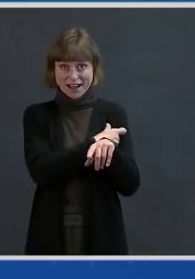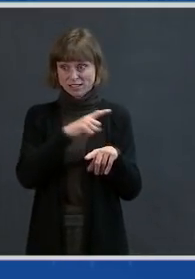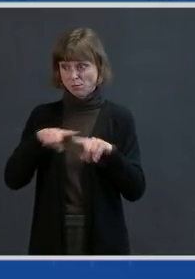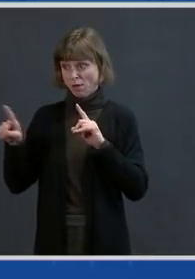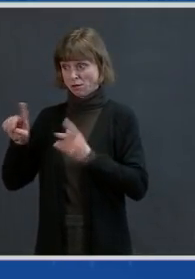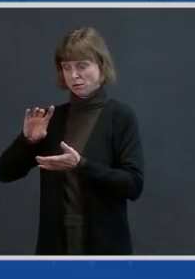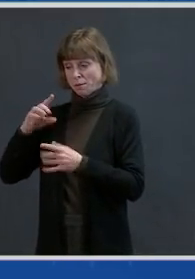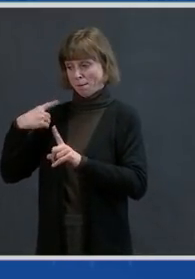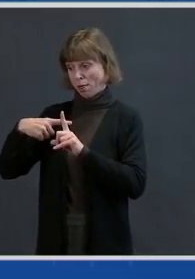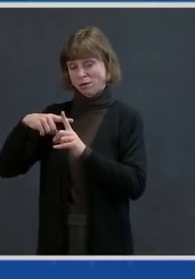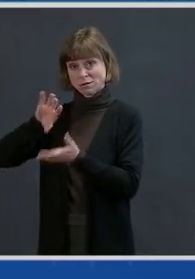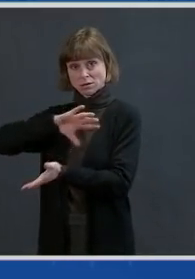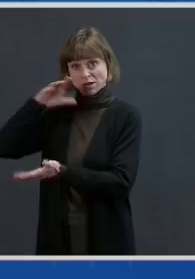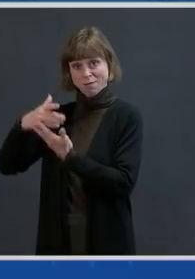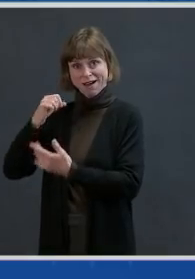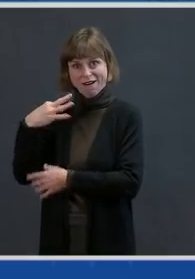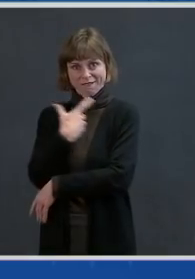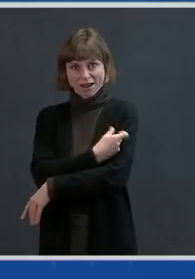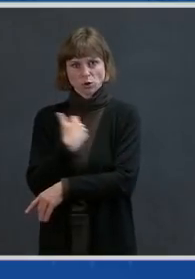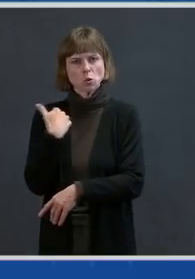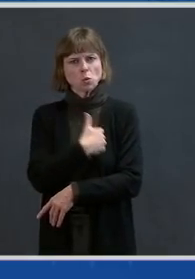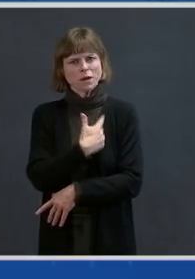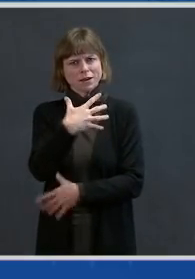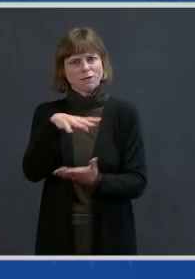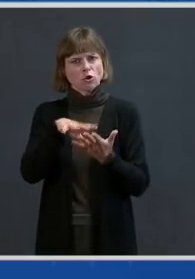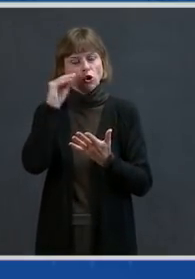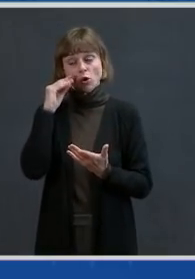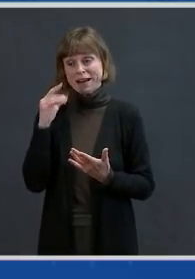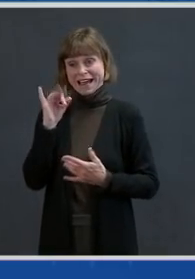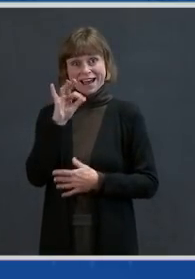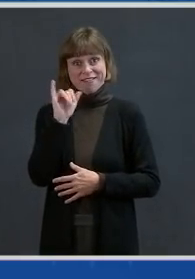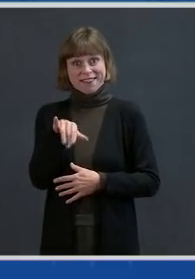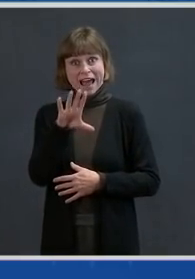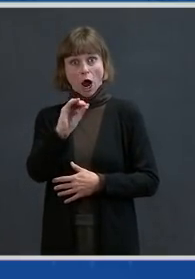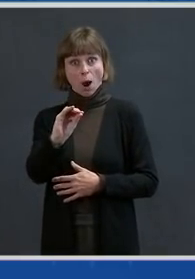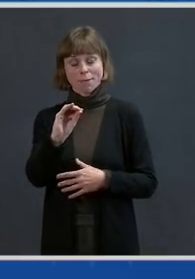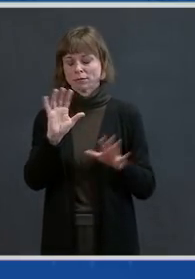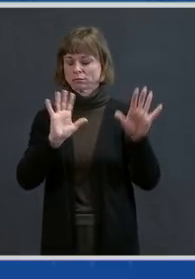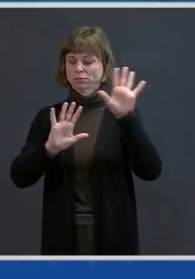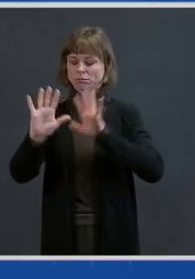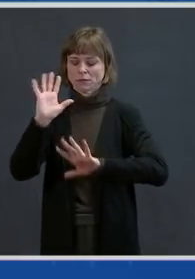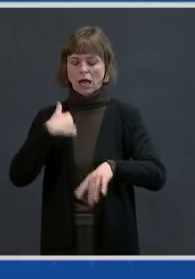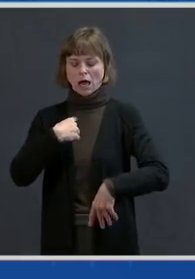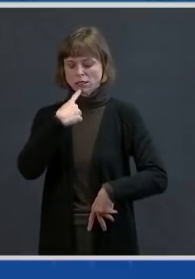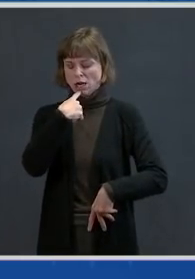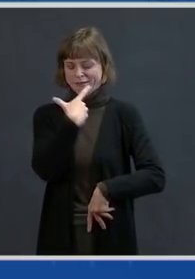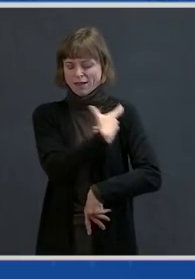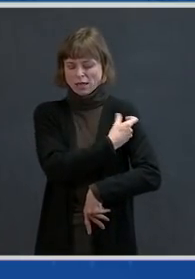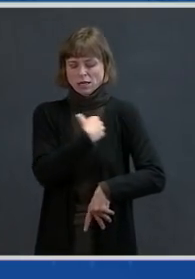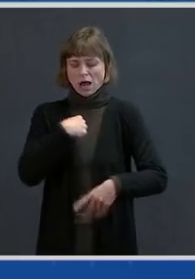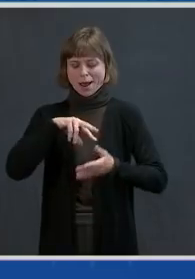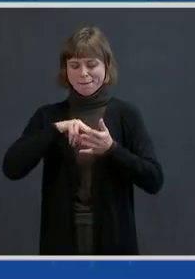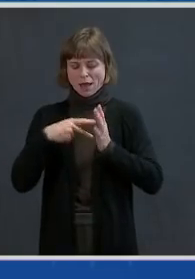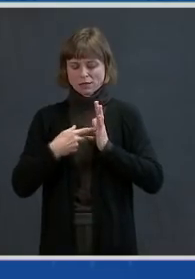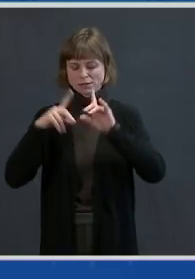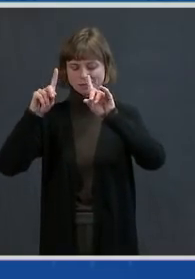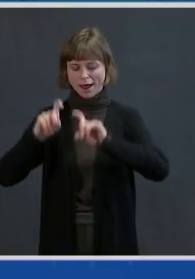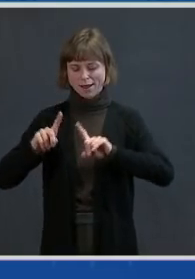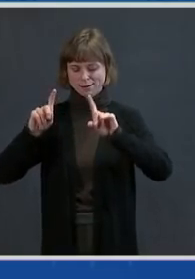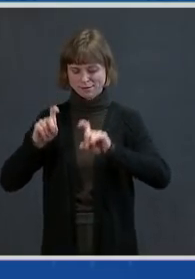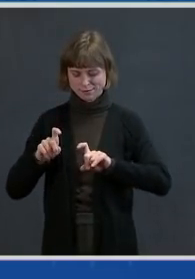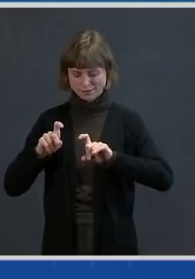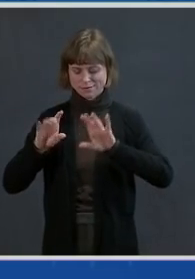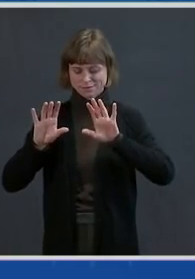Because one of the things we've learned is just because a company, as you say, makes a vaccine — I mean, I'm sorry, I say vaccine, I mean test — just because a company